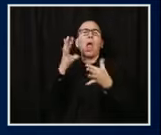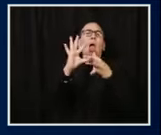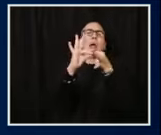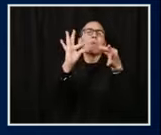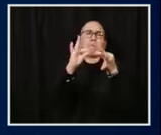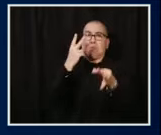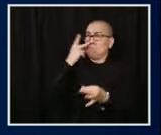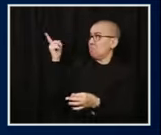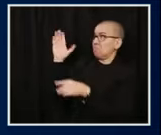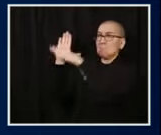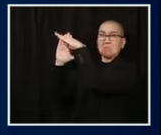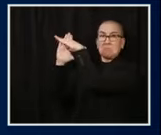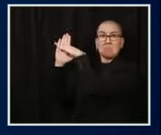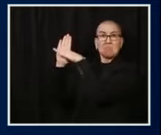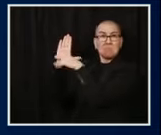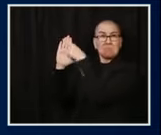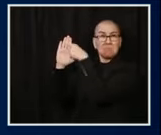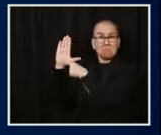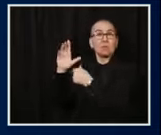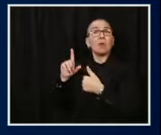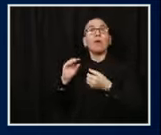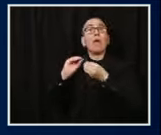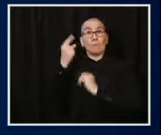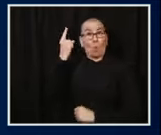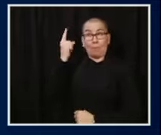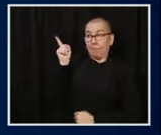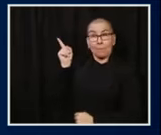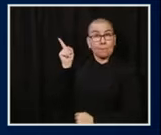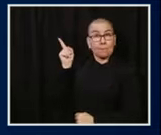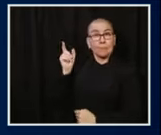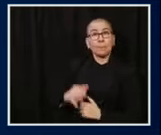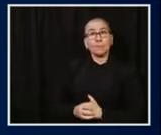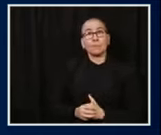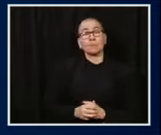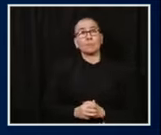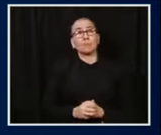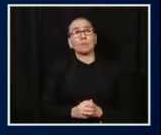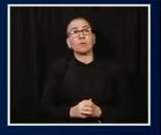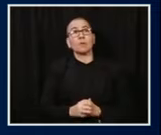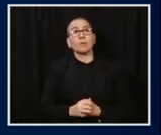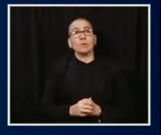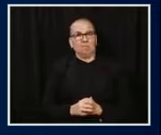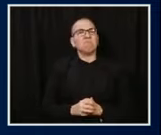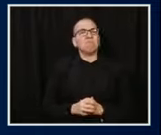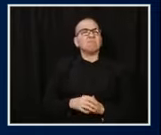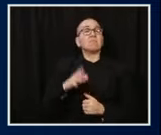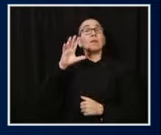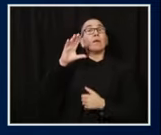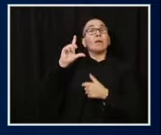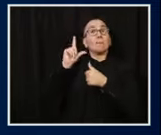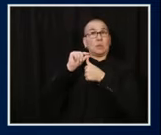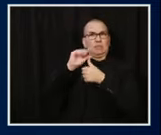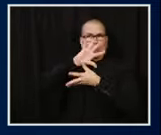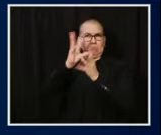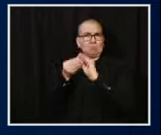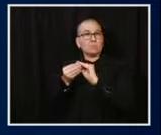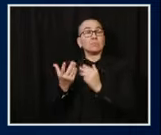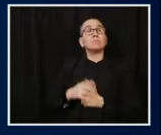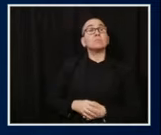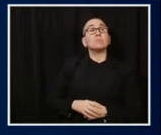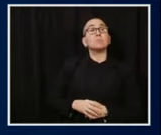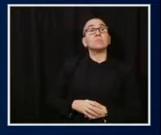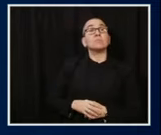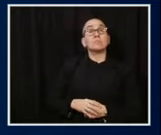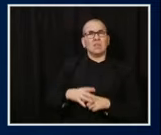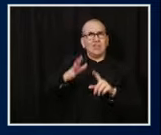The first point on the five-point plan had to do with expanding testing for both residents and